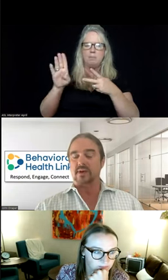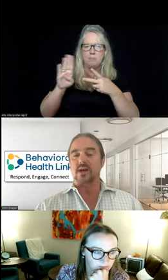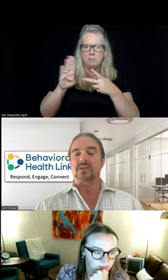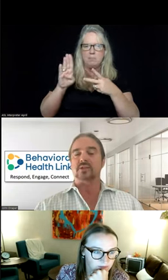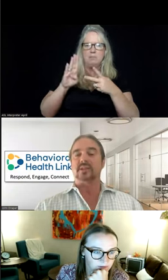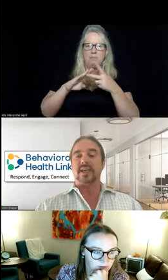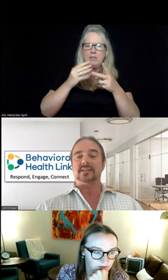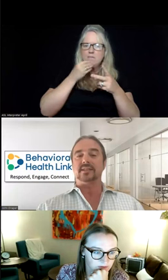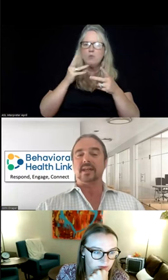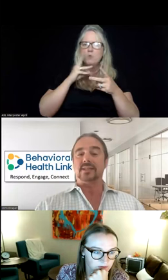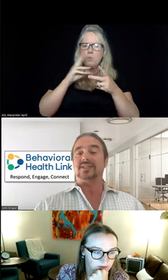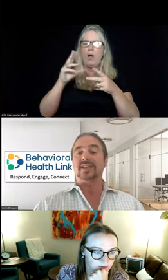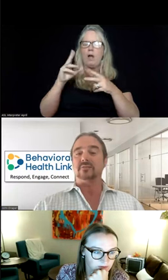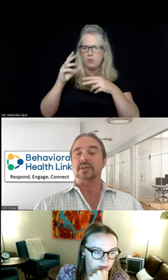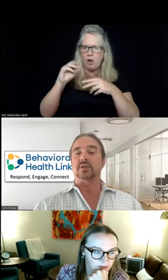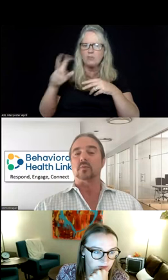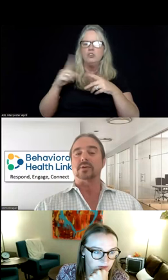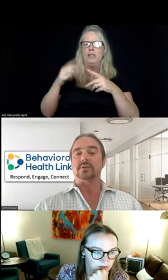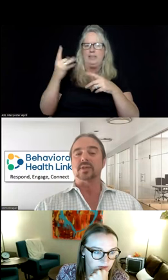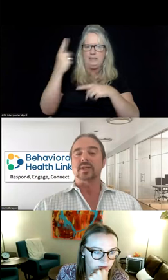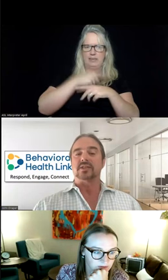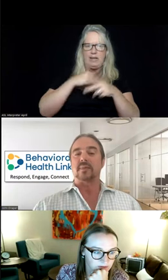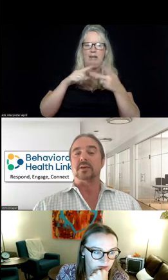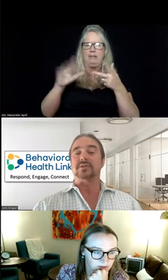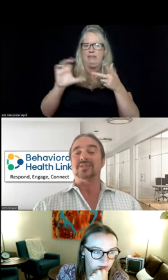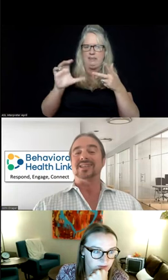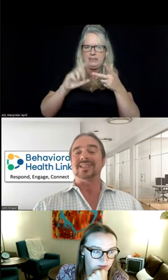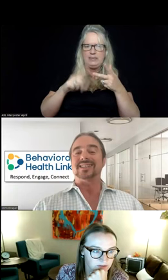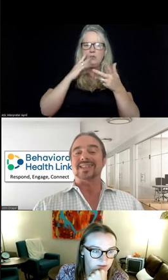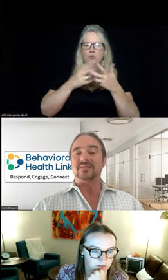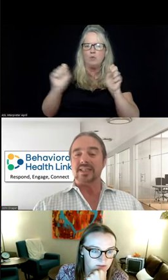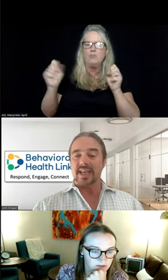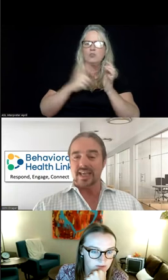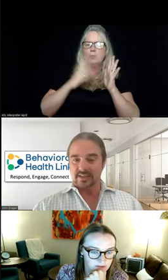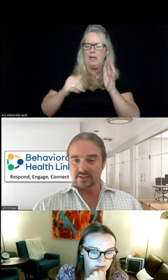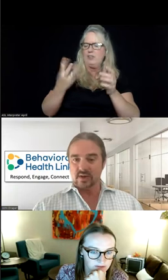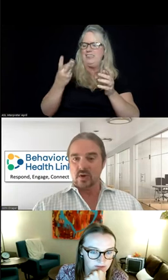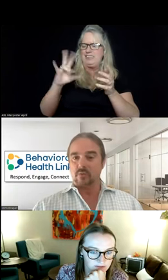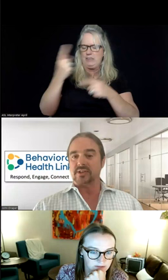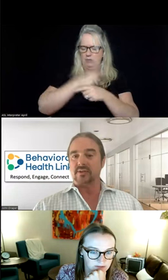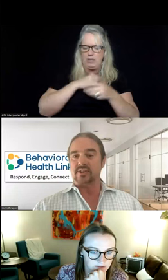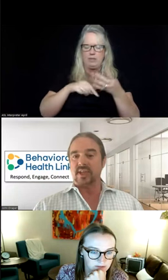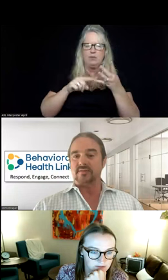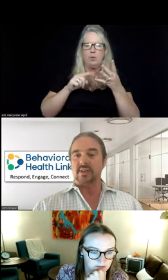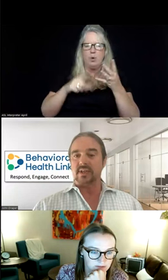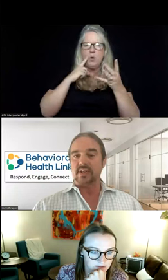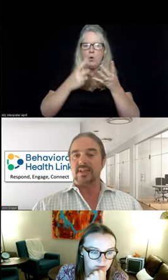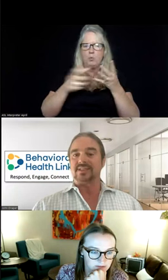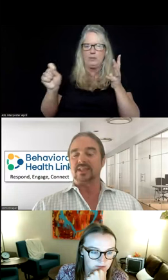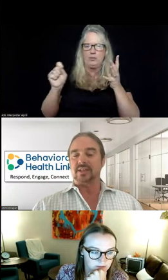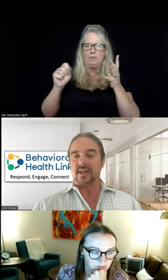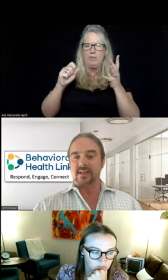food, water, oxygen, 18 days. C, rescue workers to minors in 67 days. Or rescue to safety